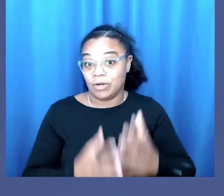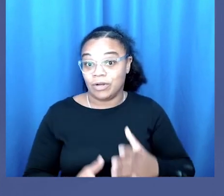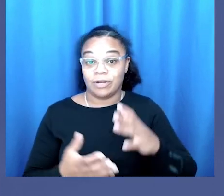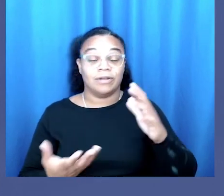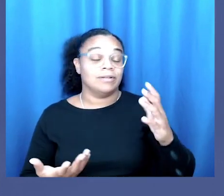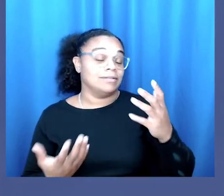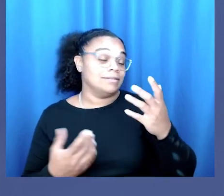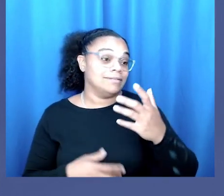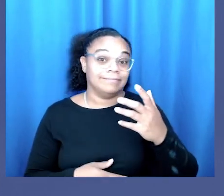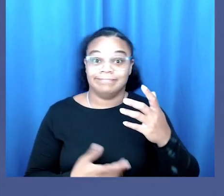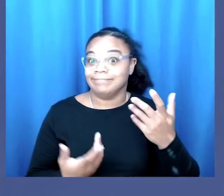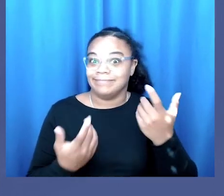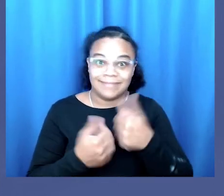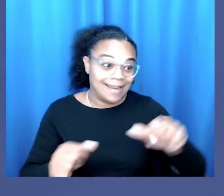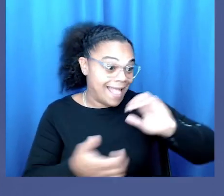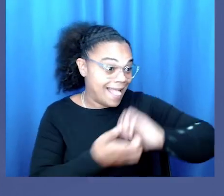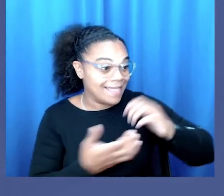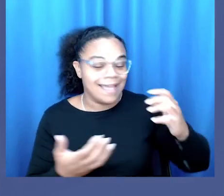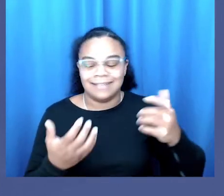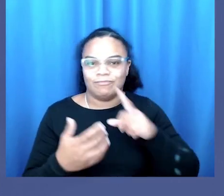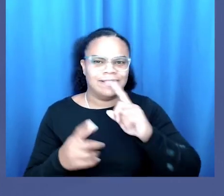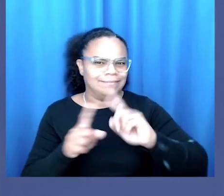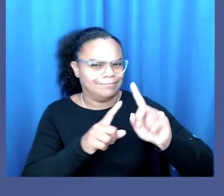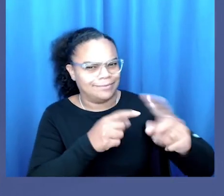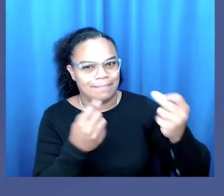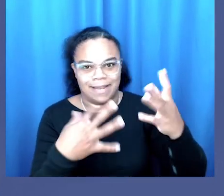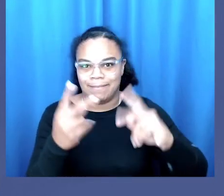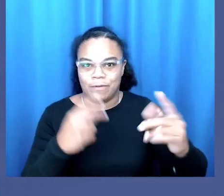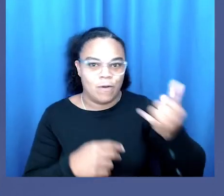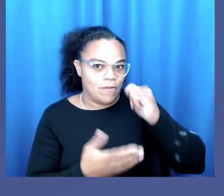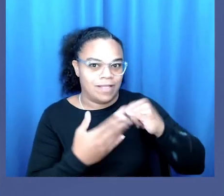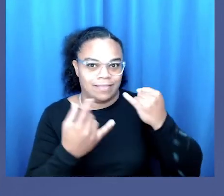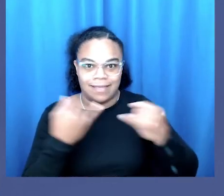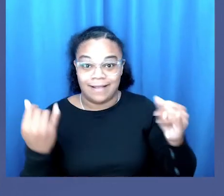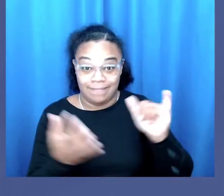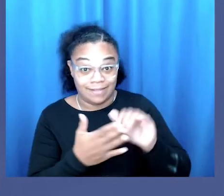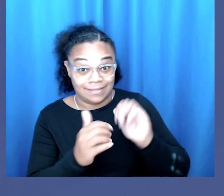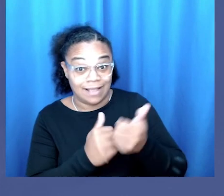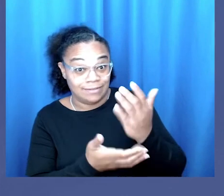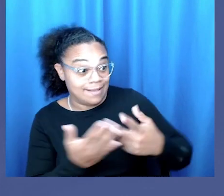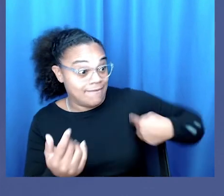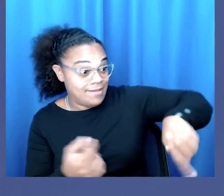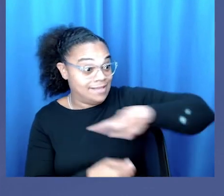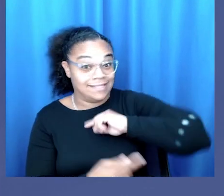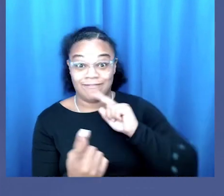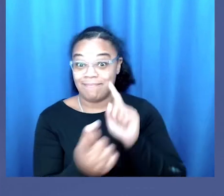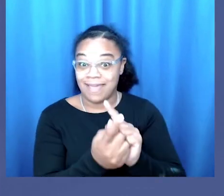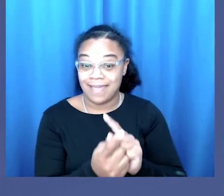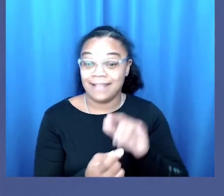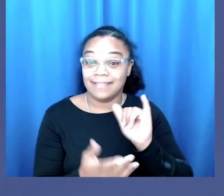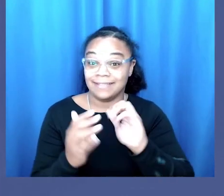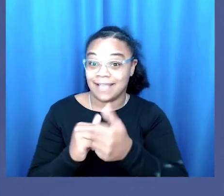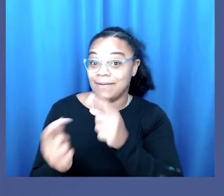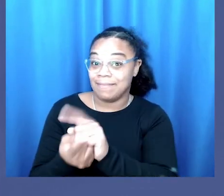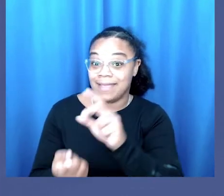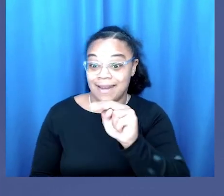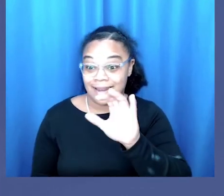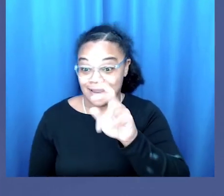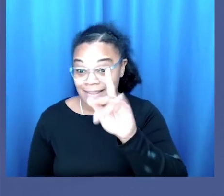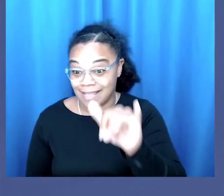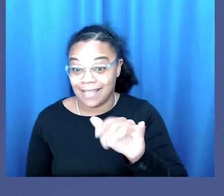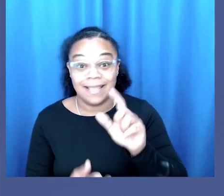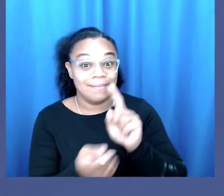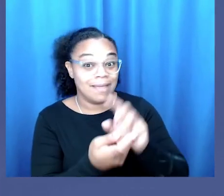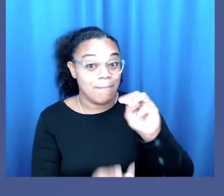trafficking allies reachers everybody calls this line um and uh that's how some of us have met yeah that's how we uh met Nikki